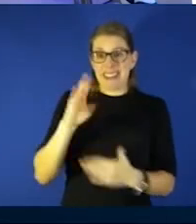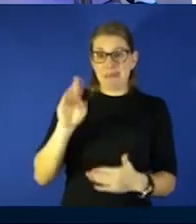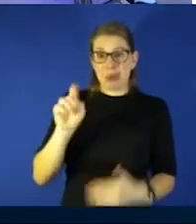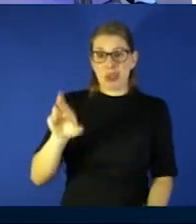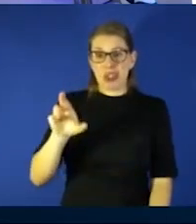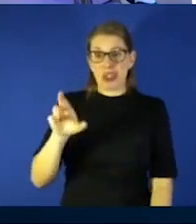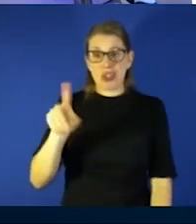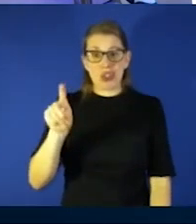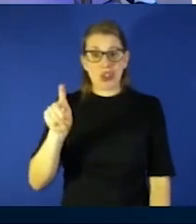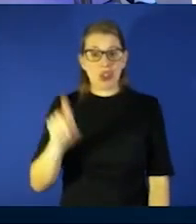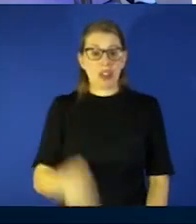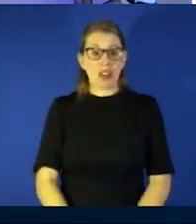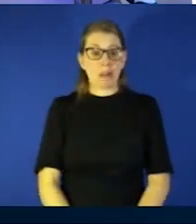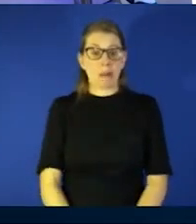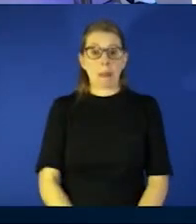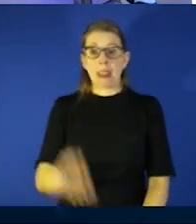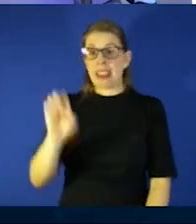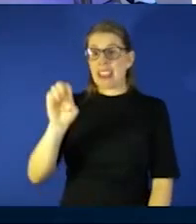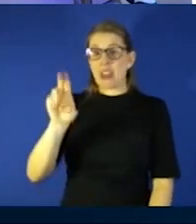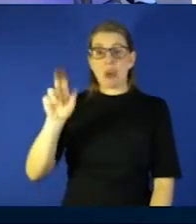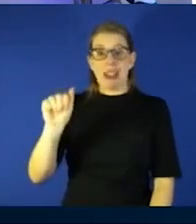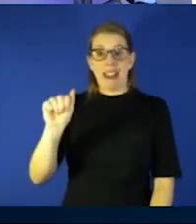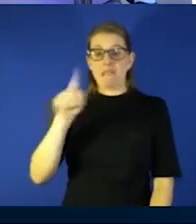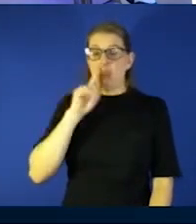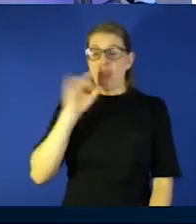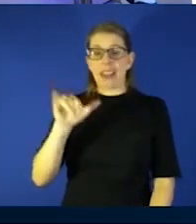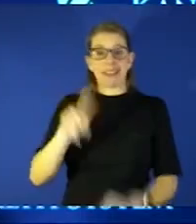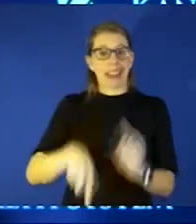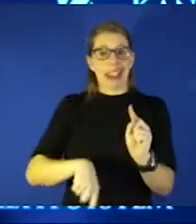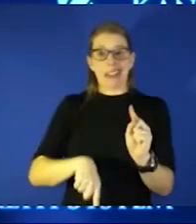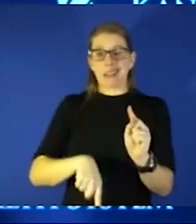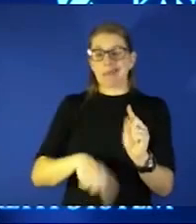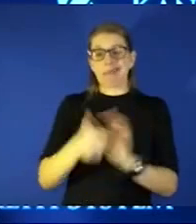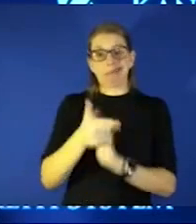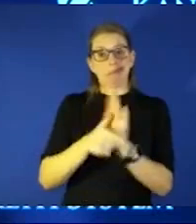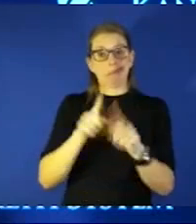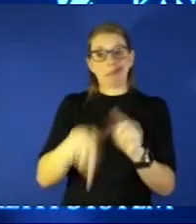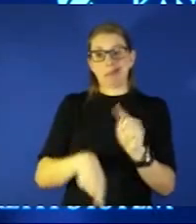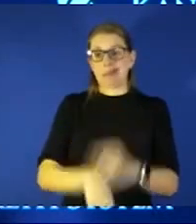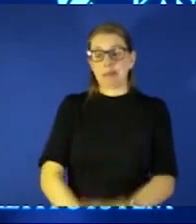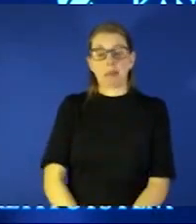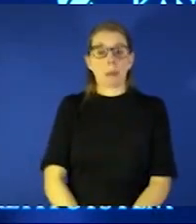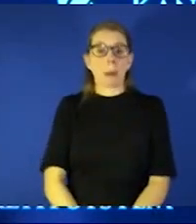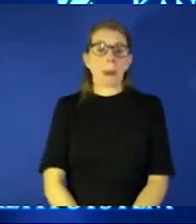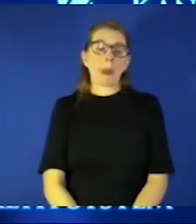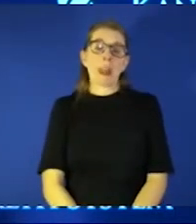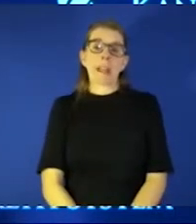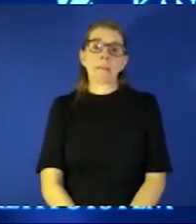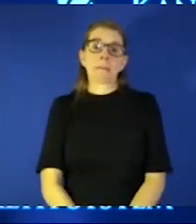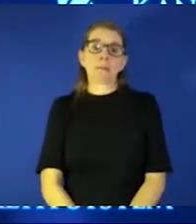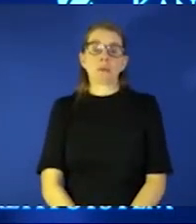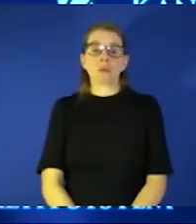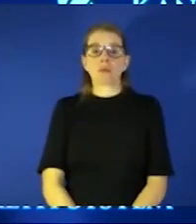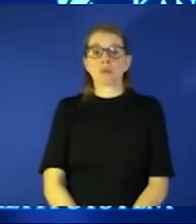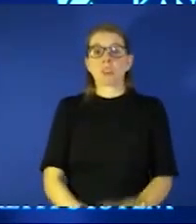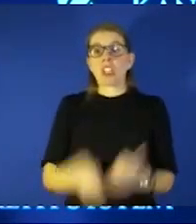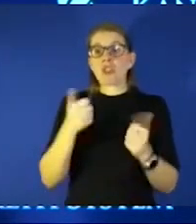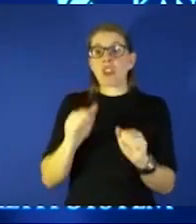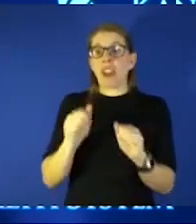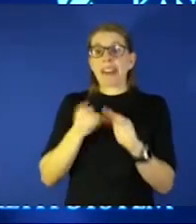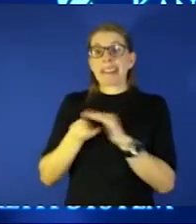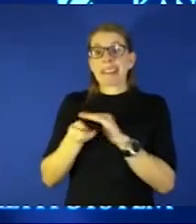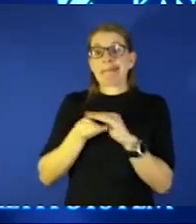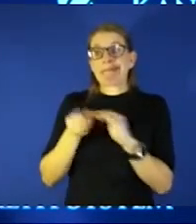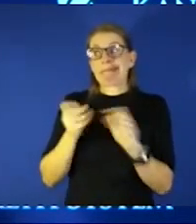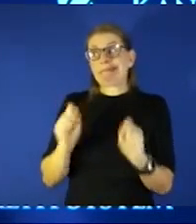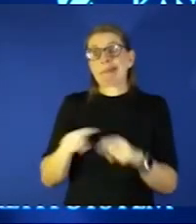there's not an eua for that so technically you can't do it and so um i mean you can try and sneak it through i guess someplace but the reality